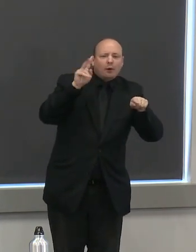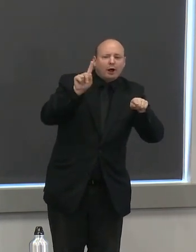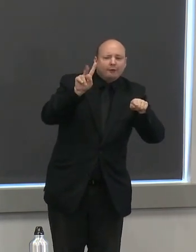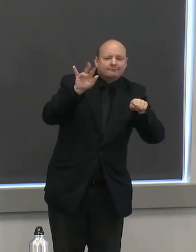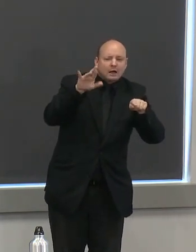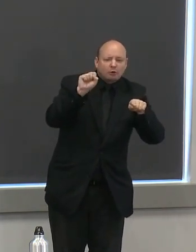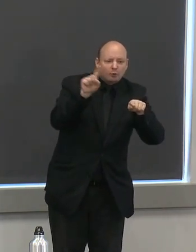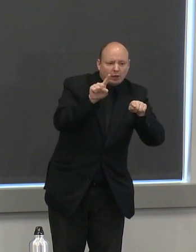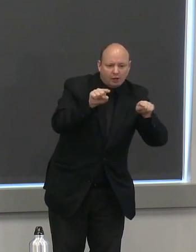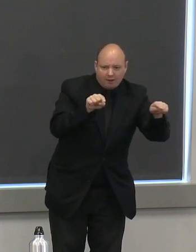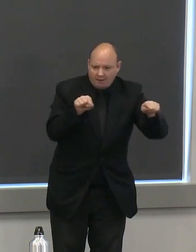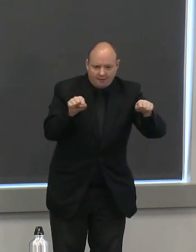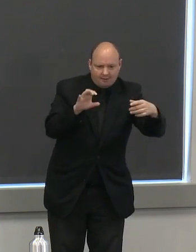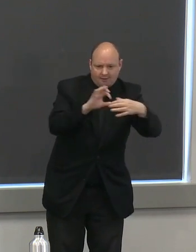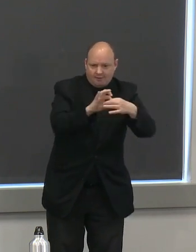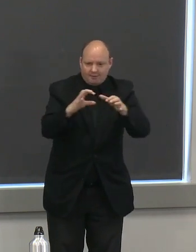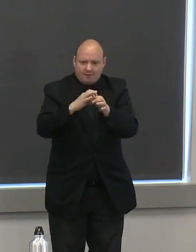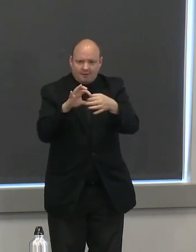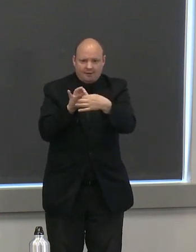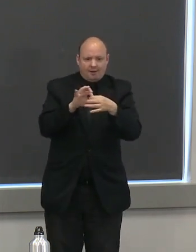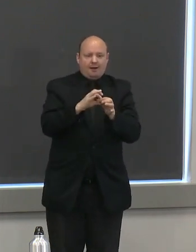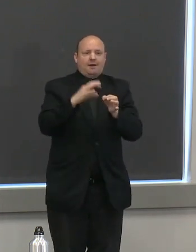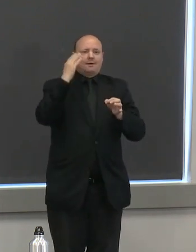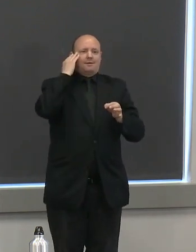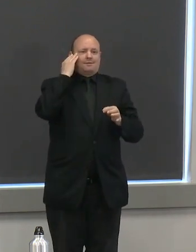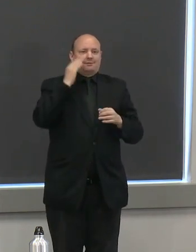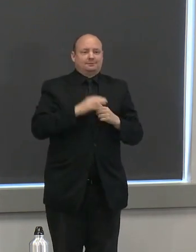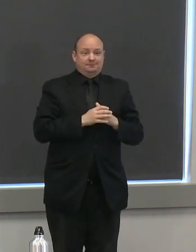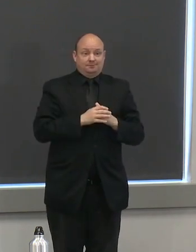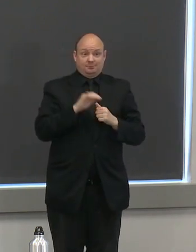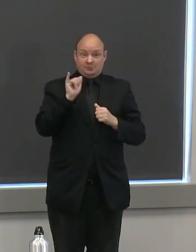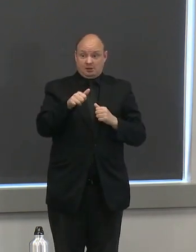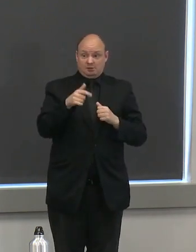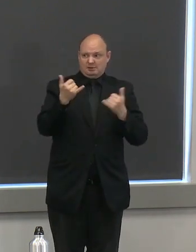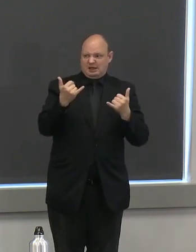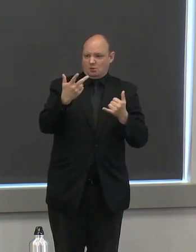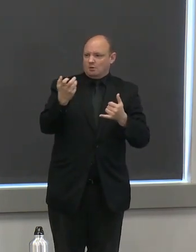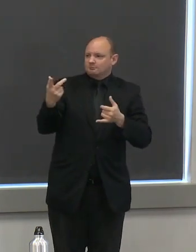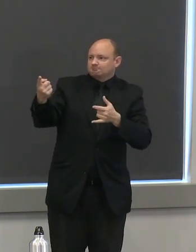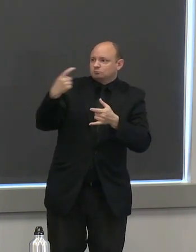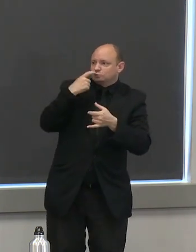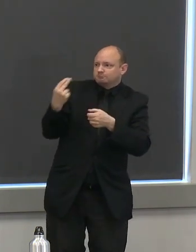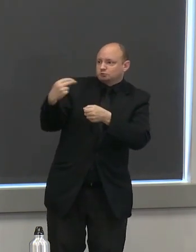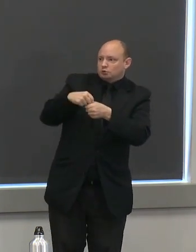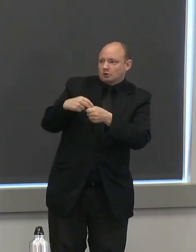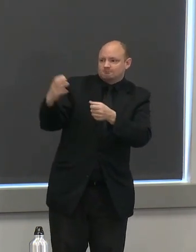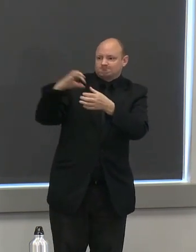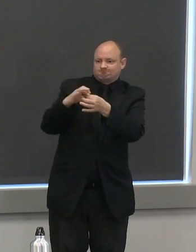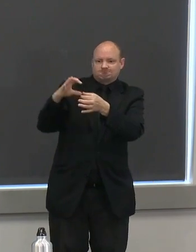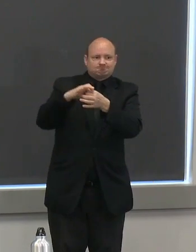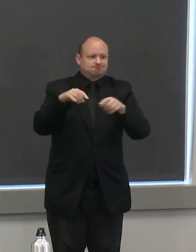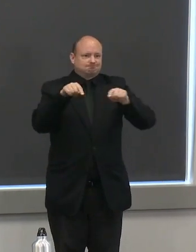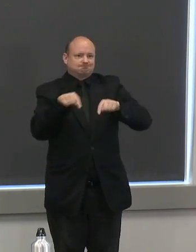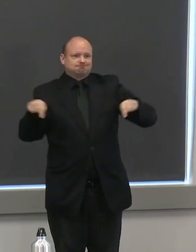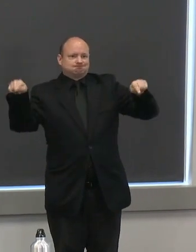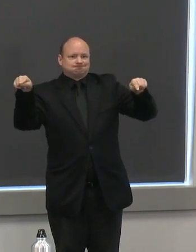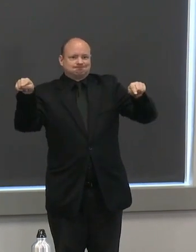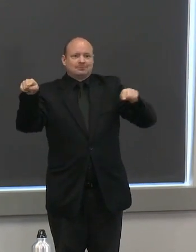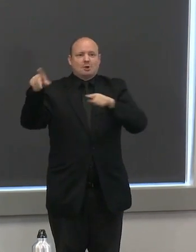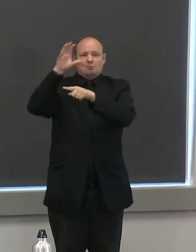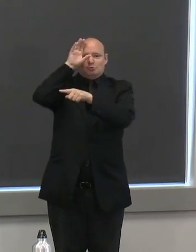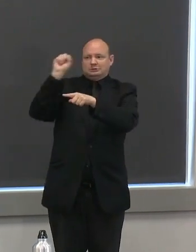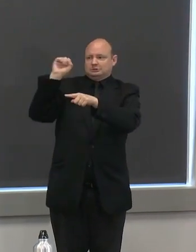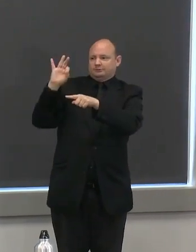joining me to go over these details is dr danny jacobs president of oregon health sciences